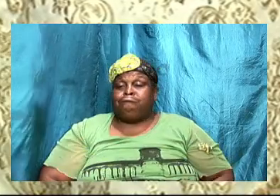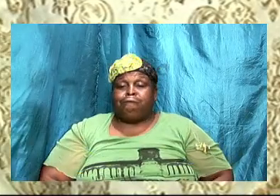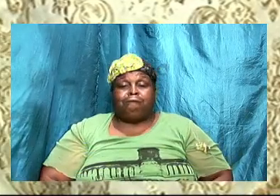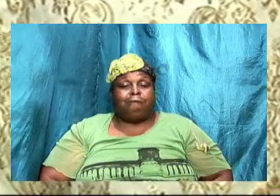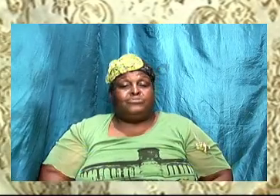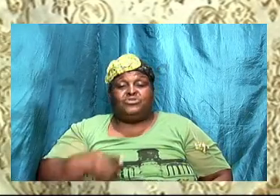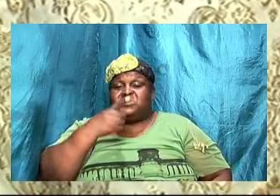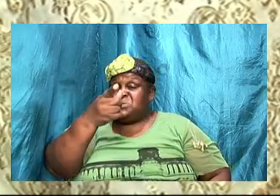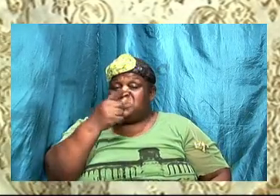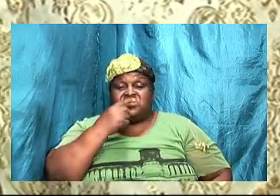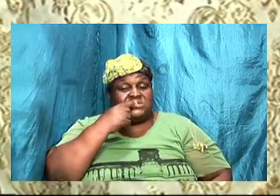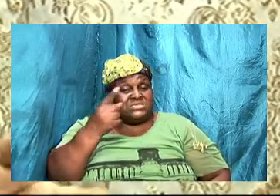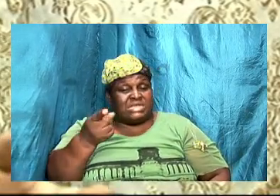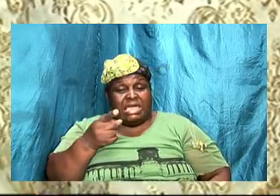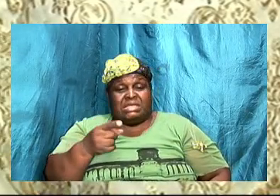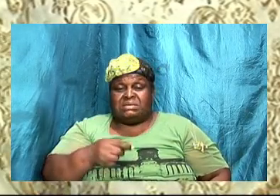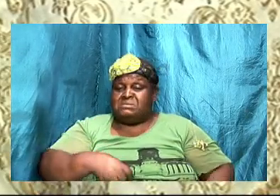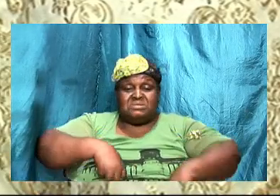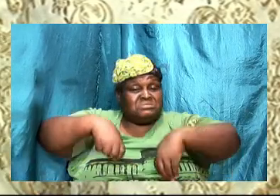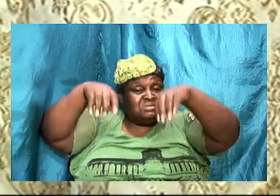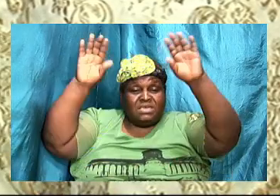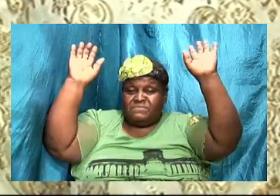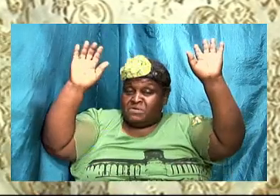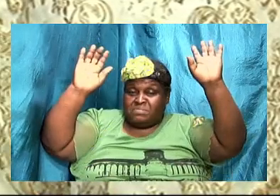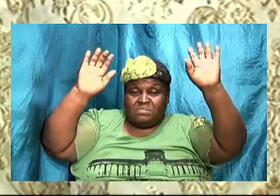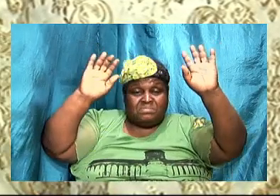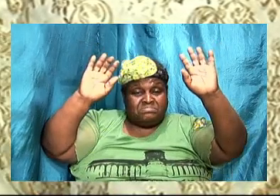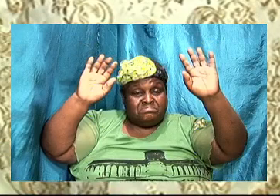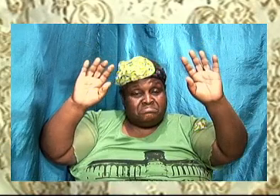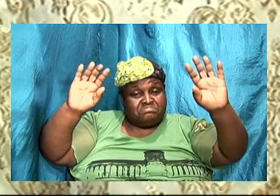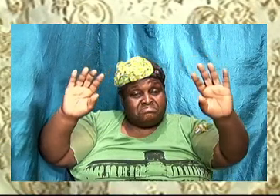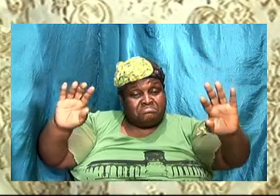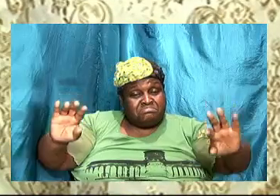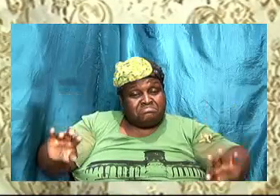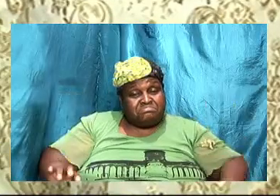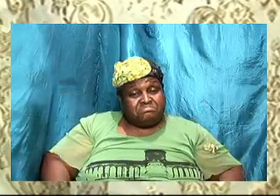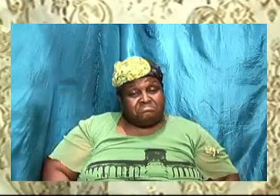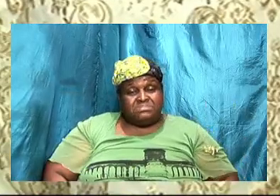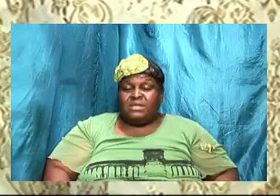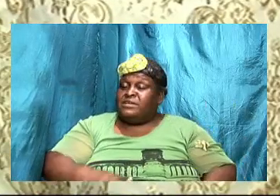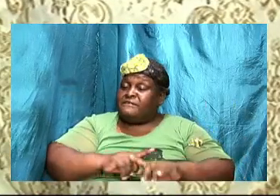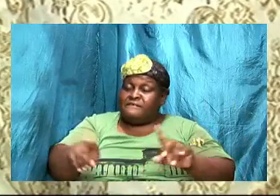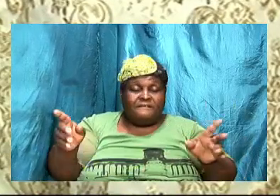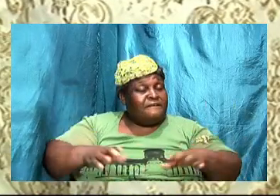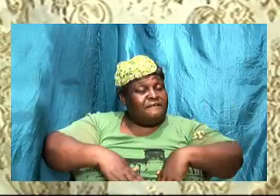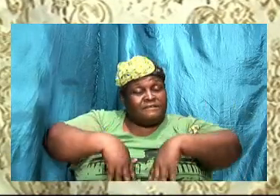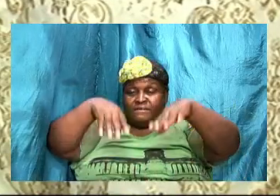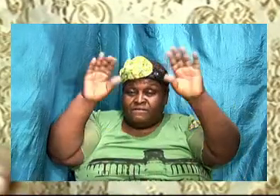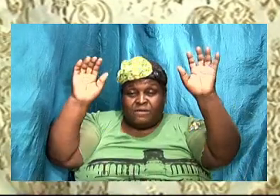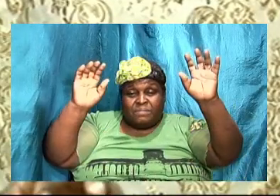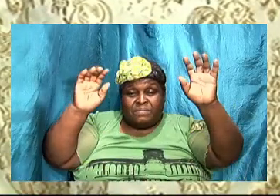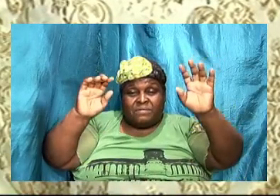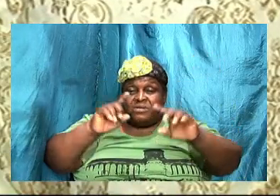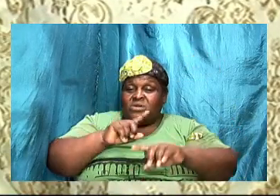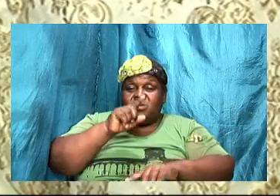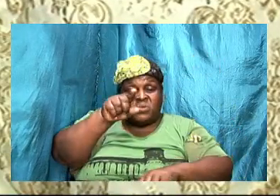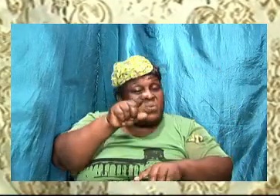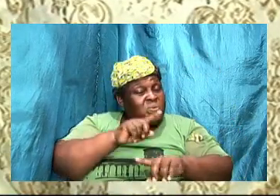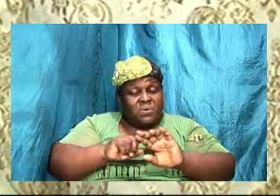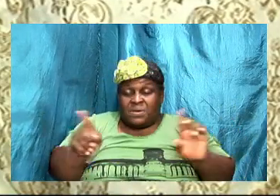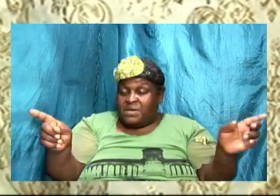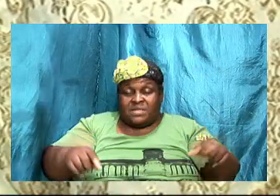you are saying look here I throw in the towel and give up you cannot give up